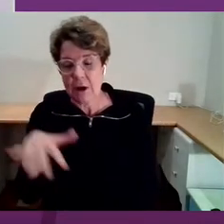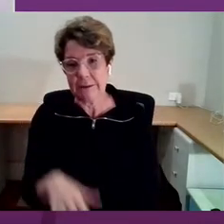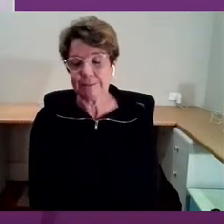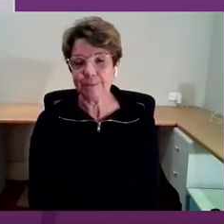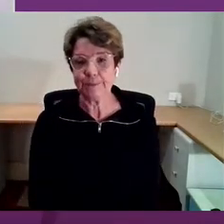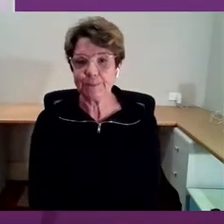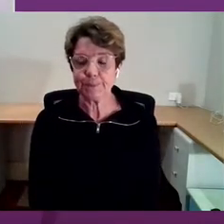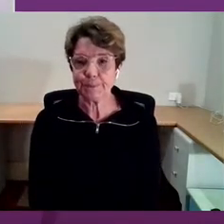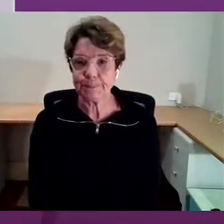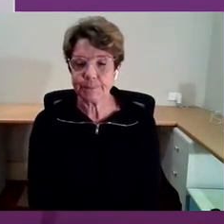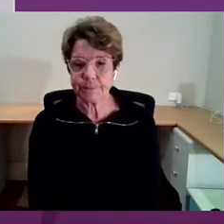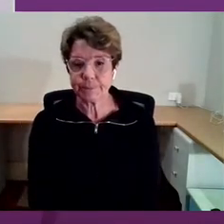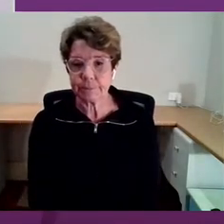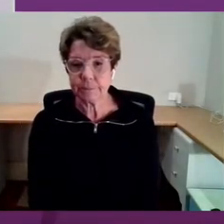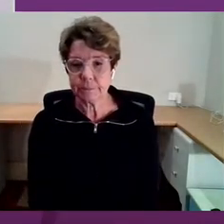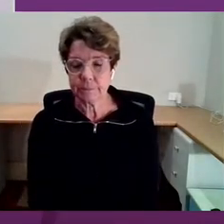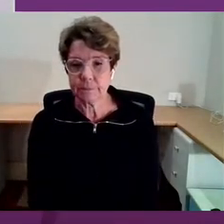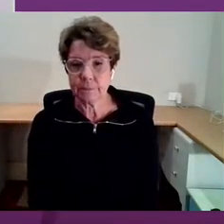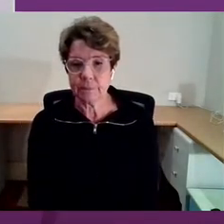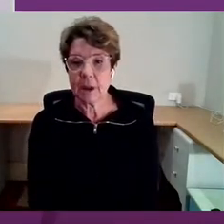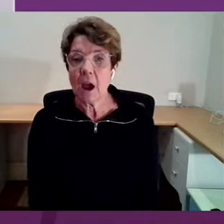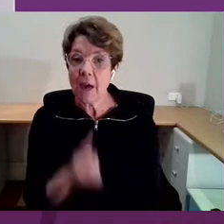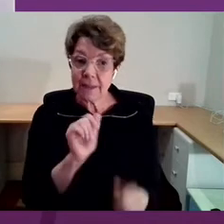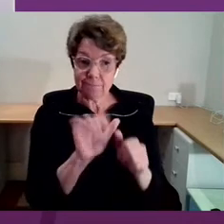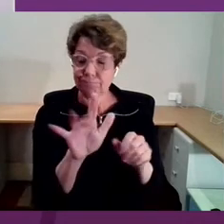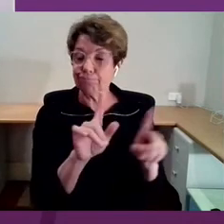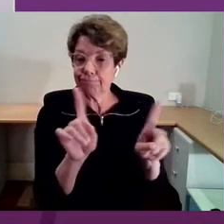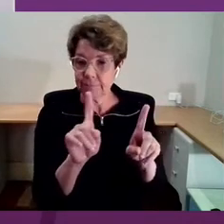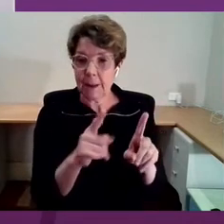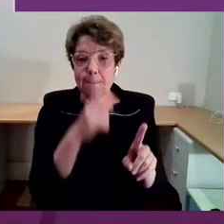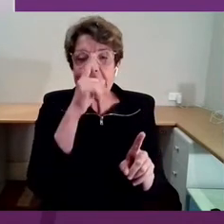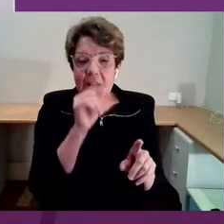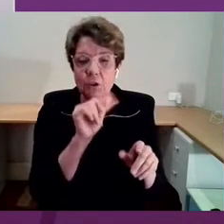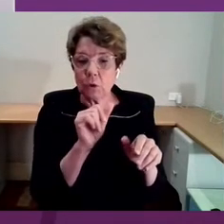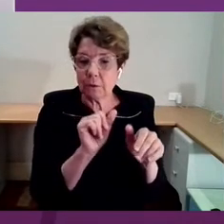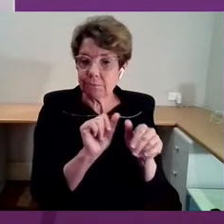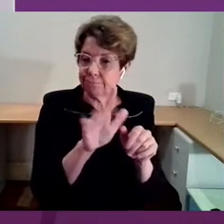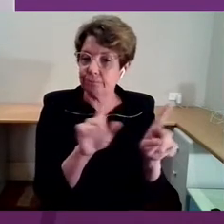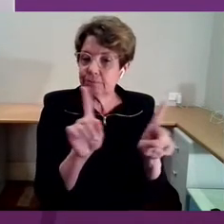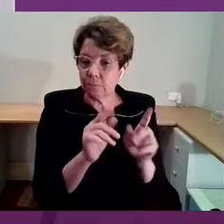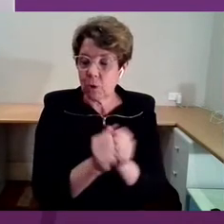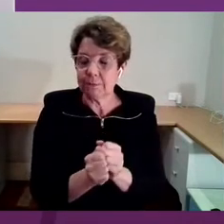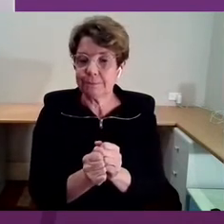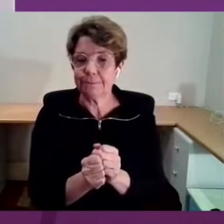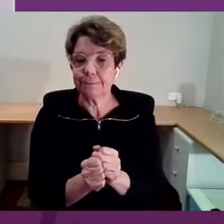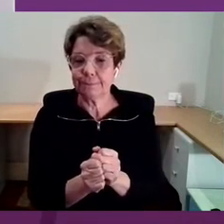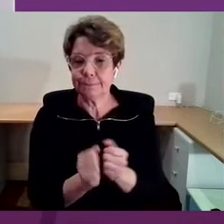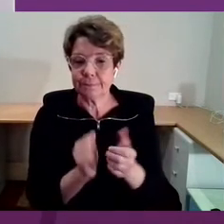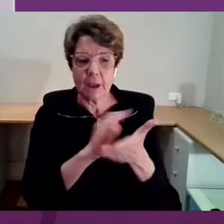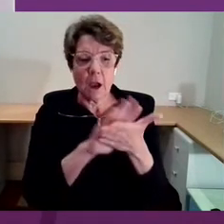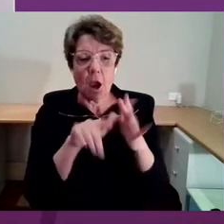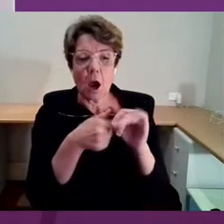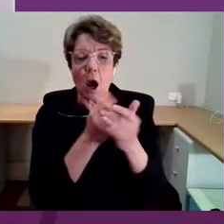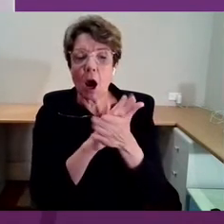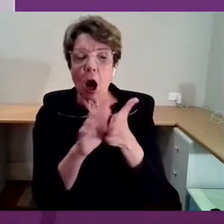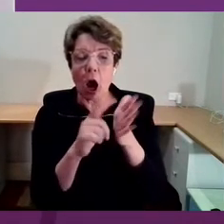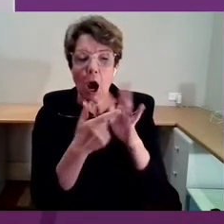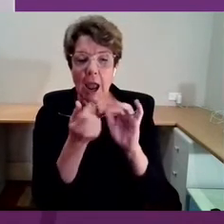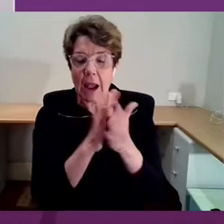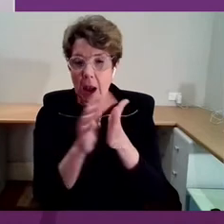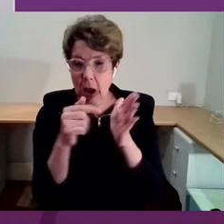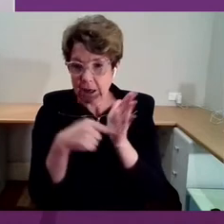Well, I think there is a potential highlight, and I'd like to get to it. I mean, the most obvious impacts we have been